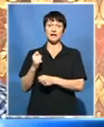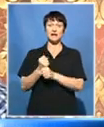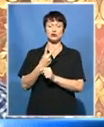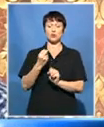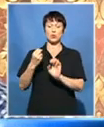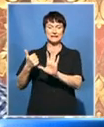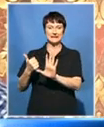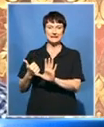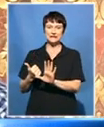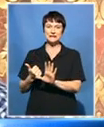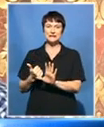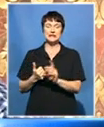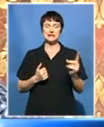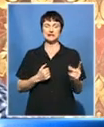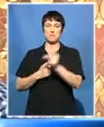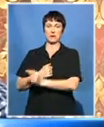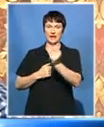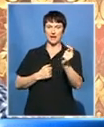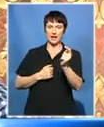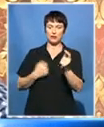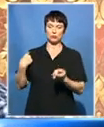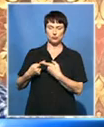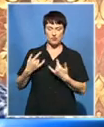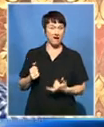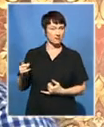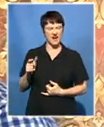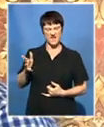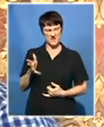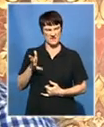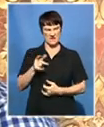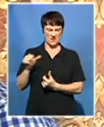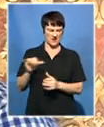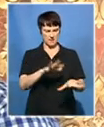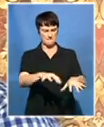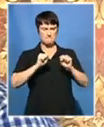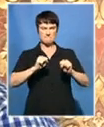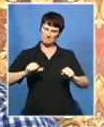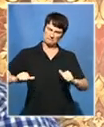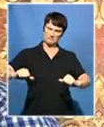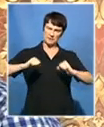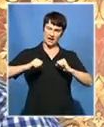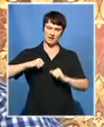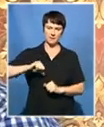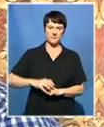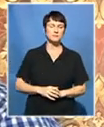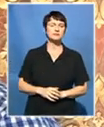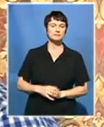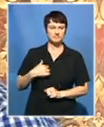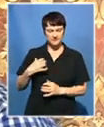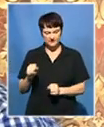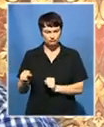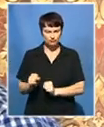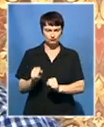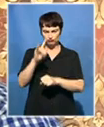projected strategy of the ANC that matters. However, we do know there is a possibility